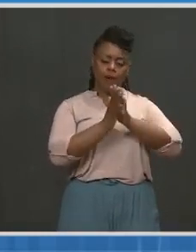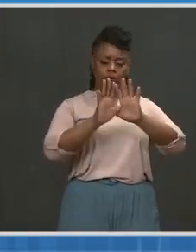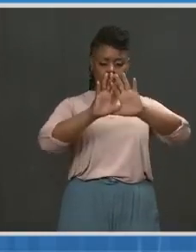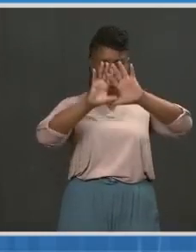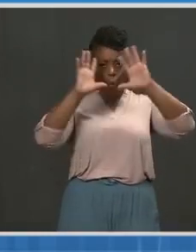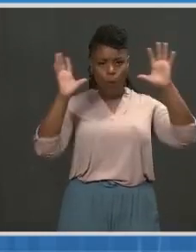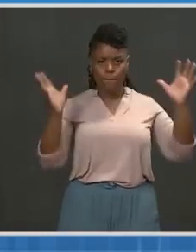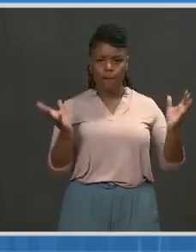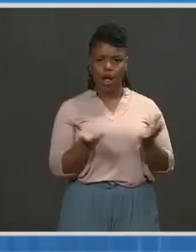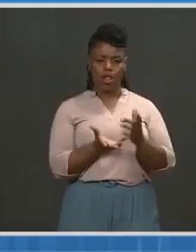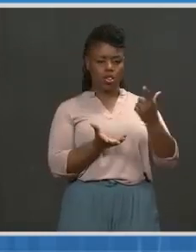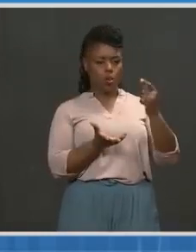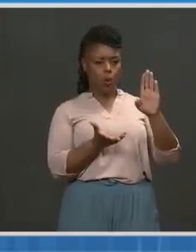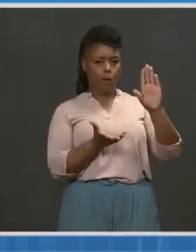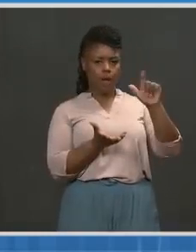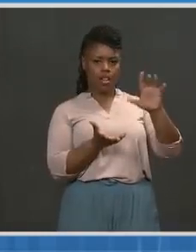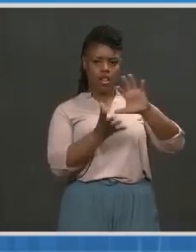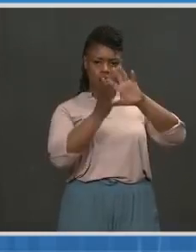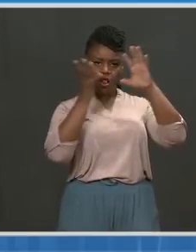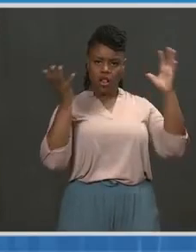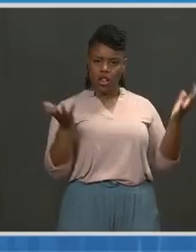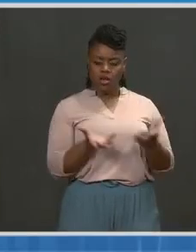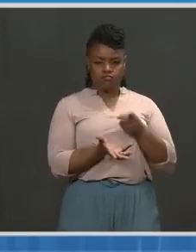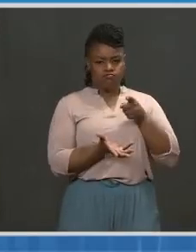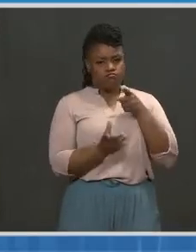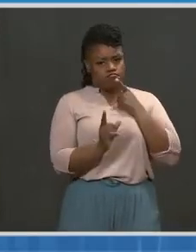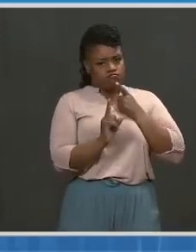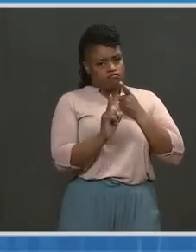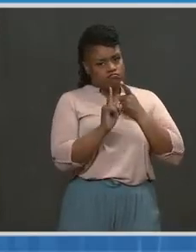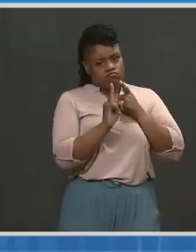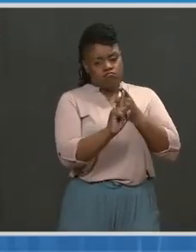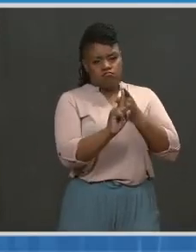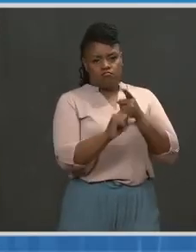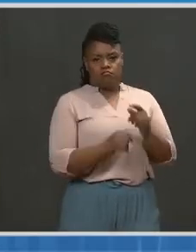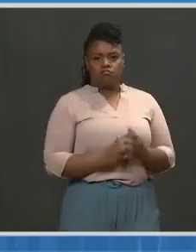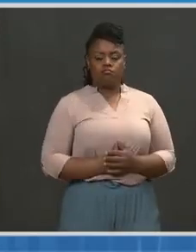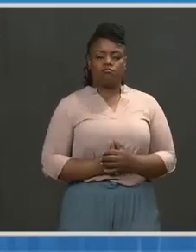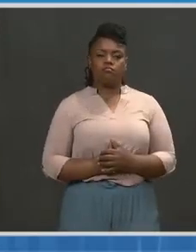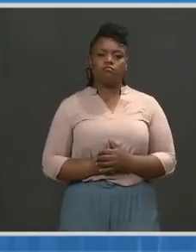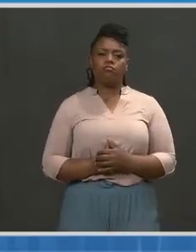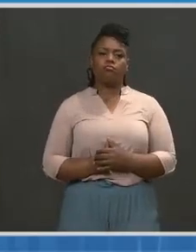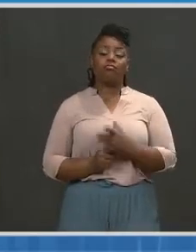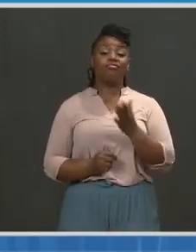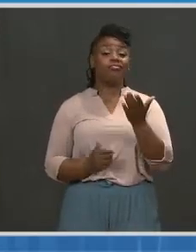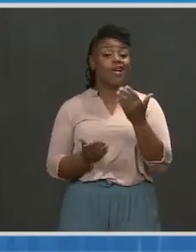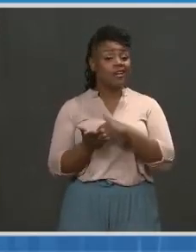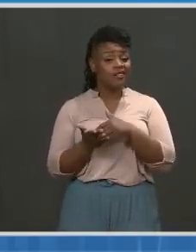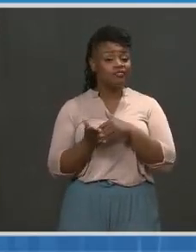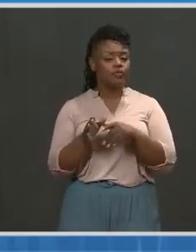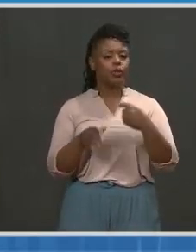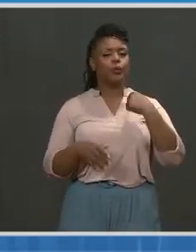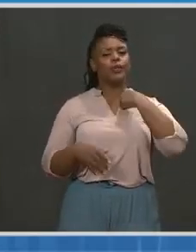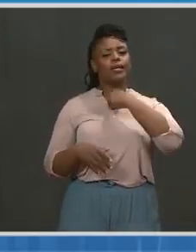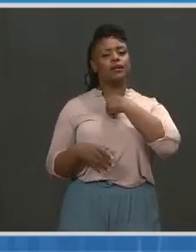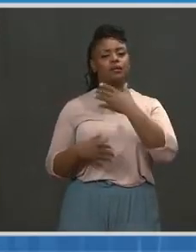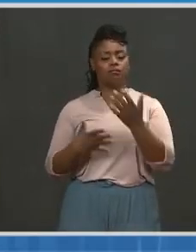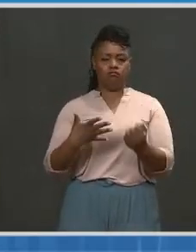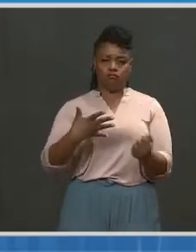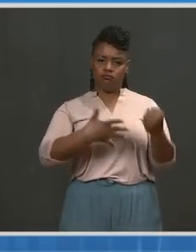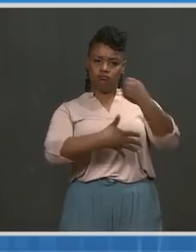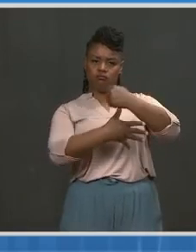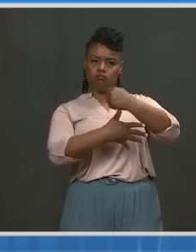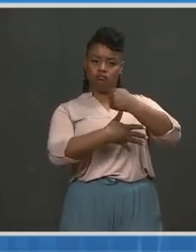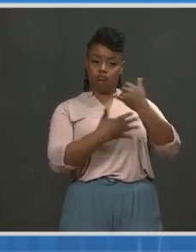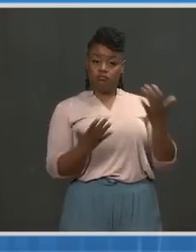And as said, after we do take care of the really difficult situation we've had in our own country with over 535,000